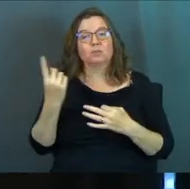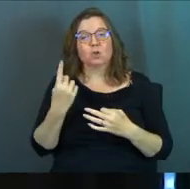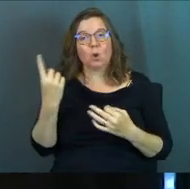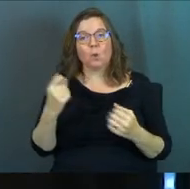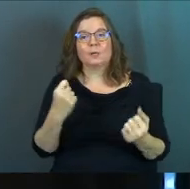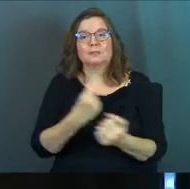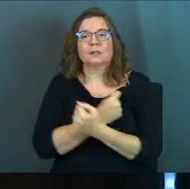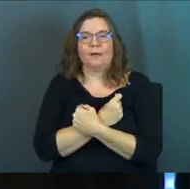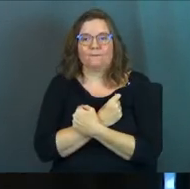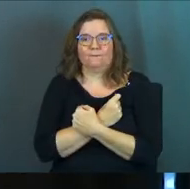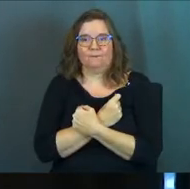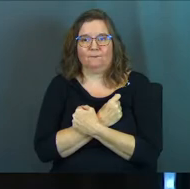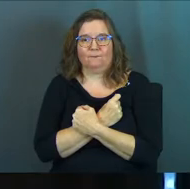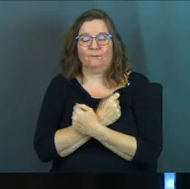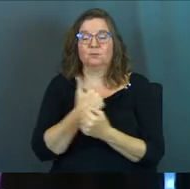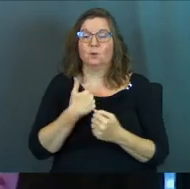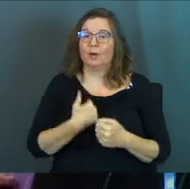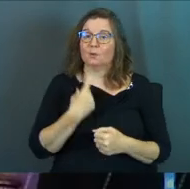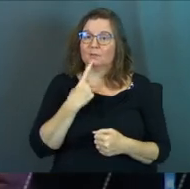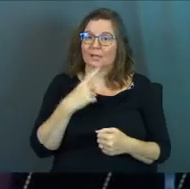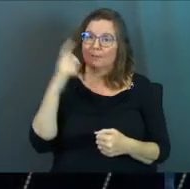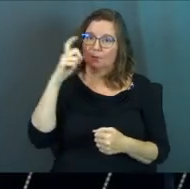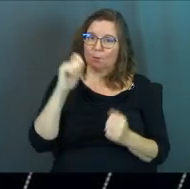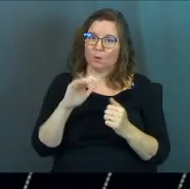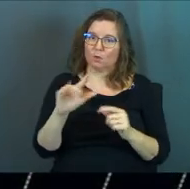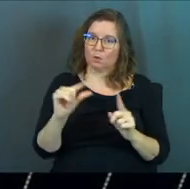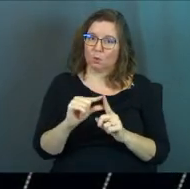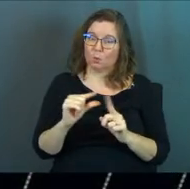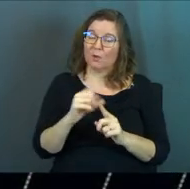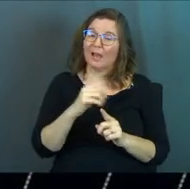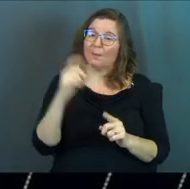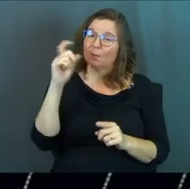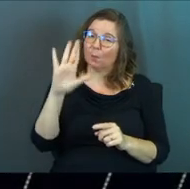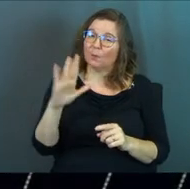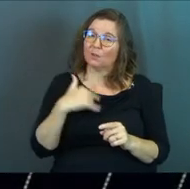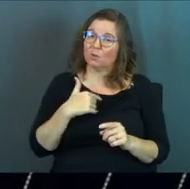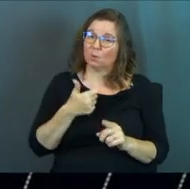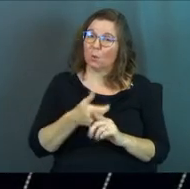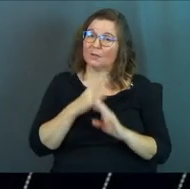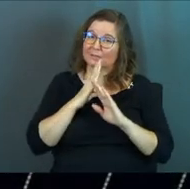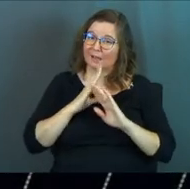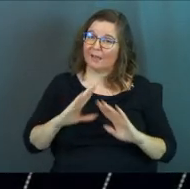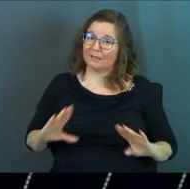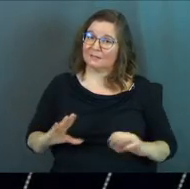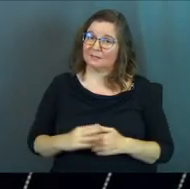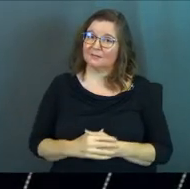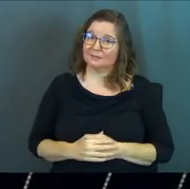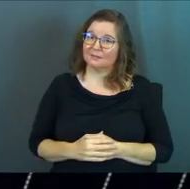love. So I would say be wise with your words and be wise with your silence.